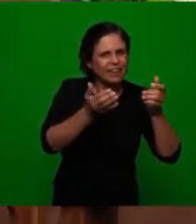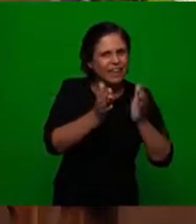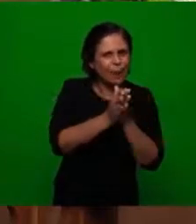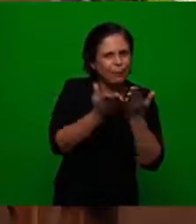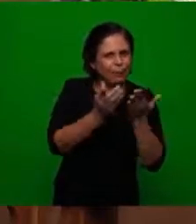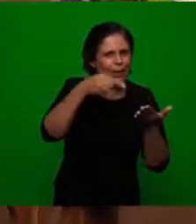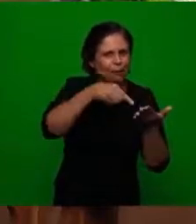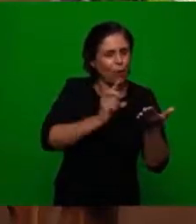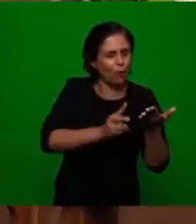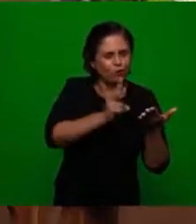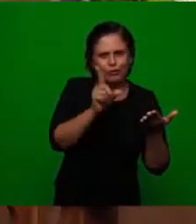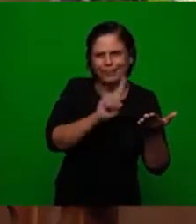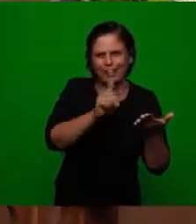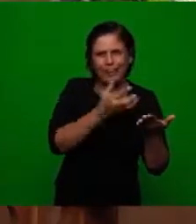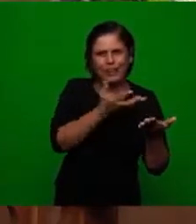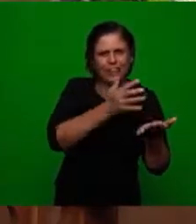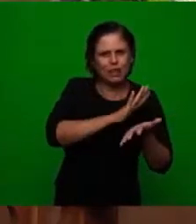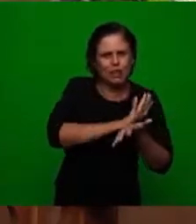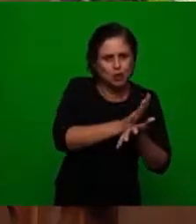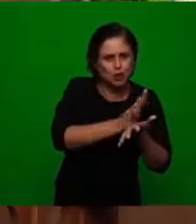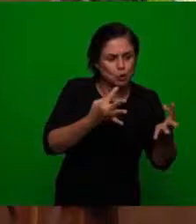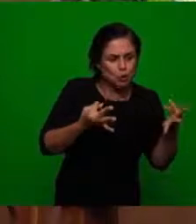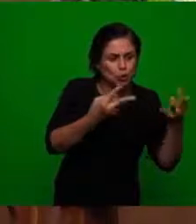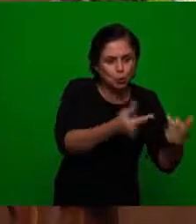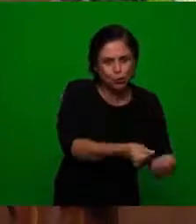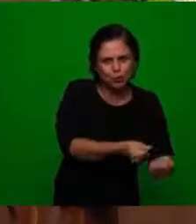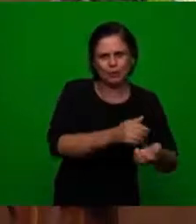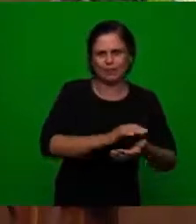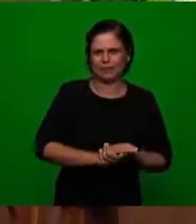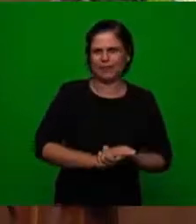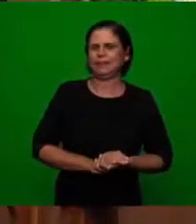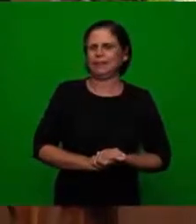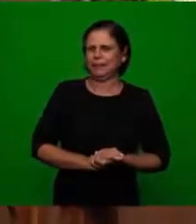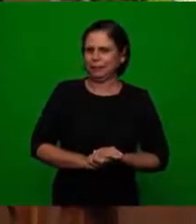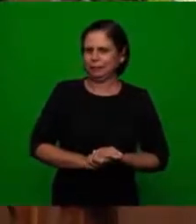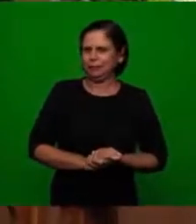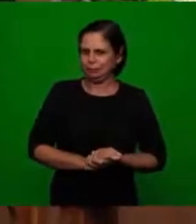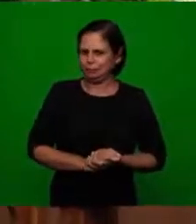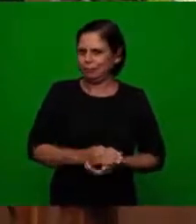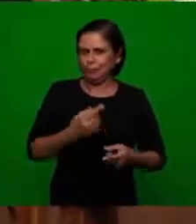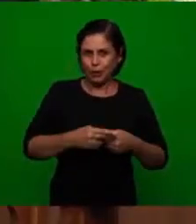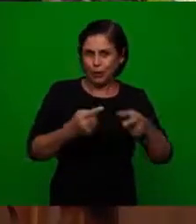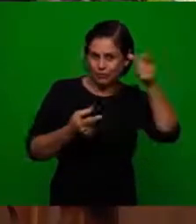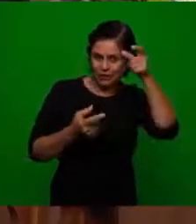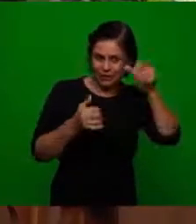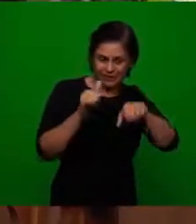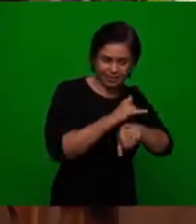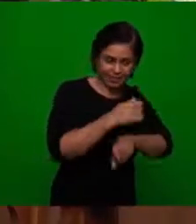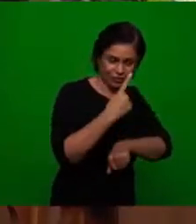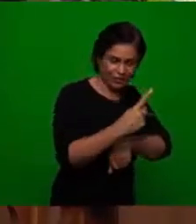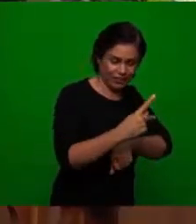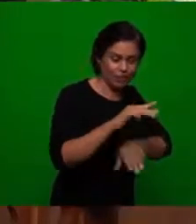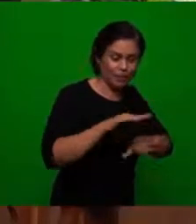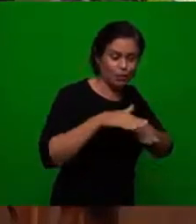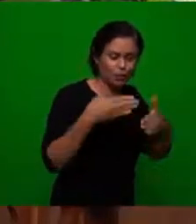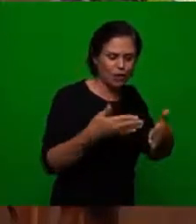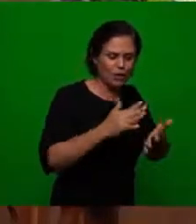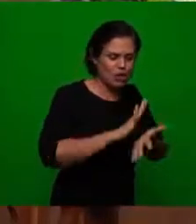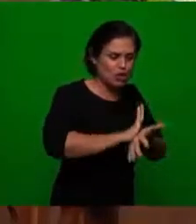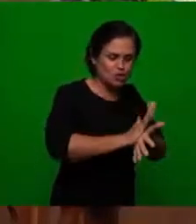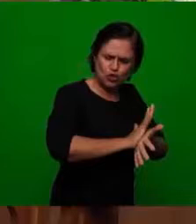to prevent the word from remaining. So we see in a way that the